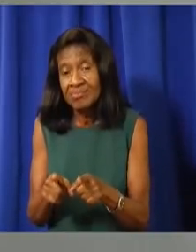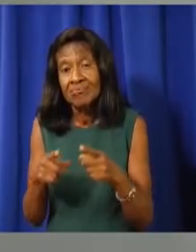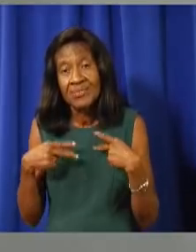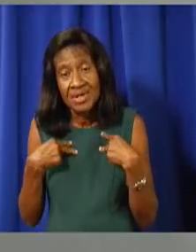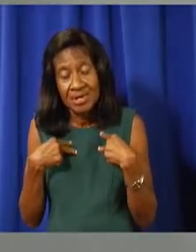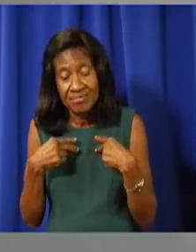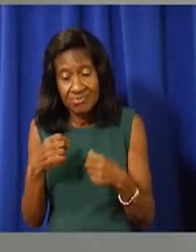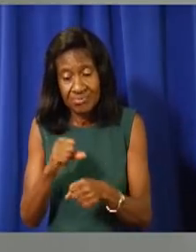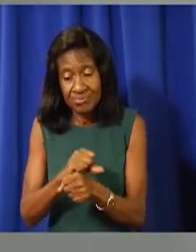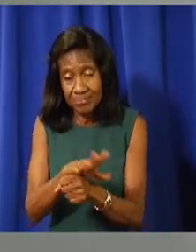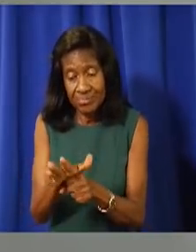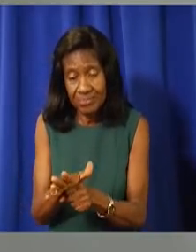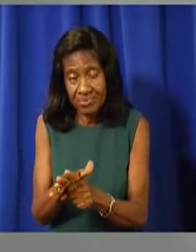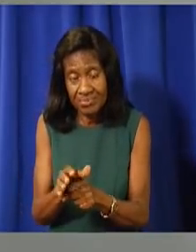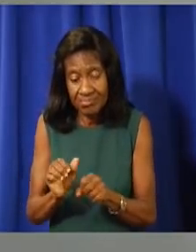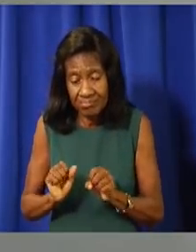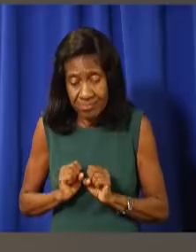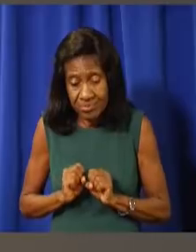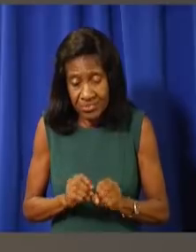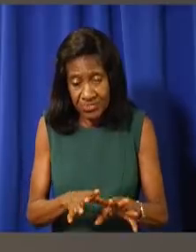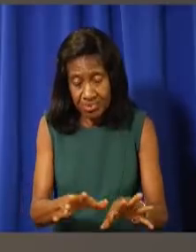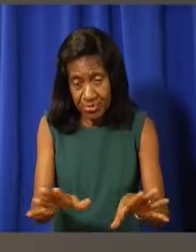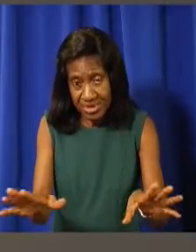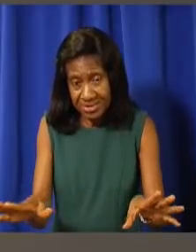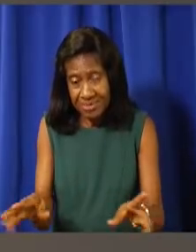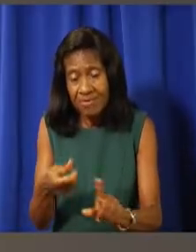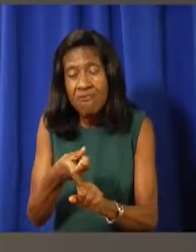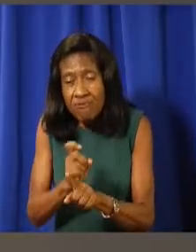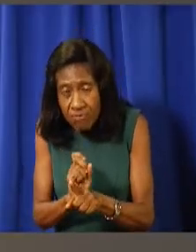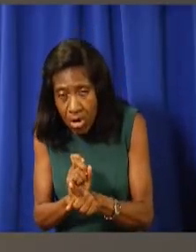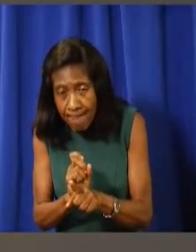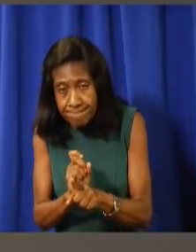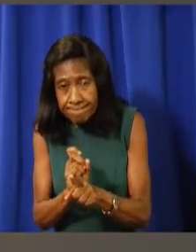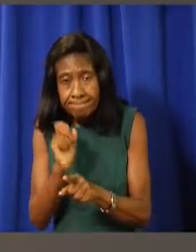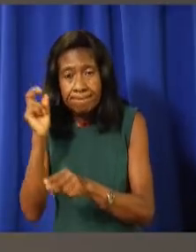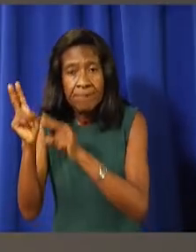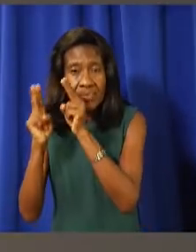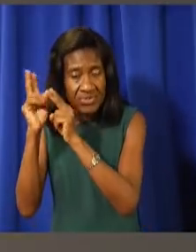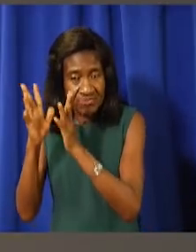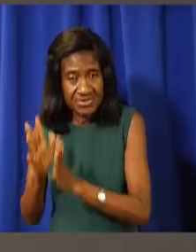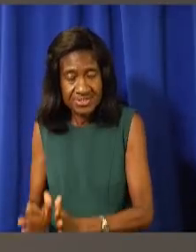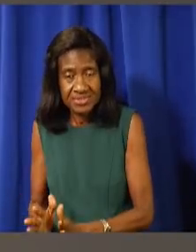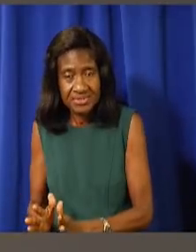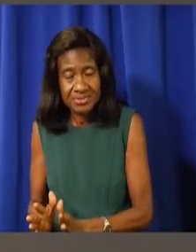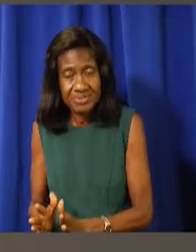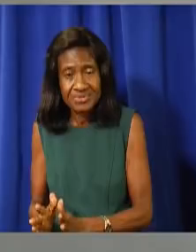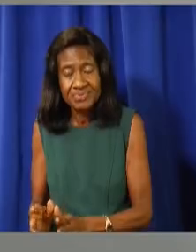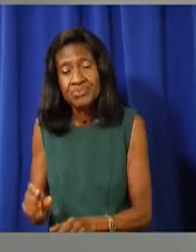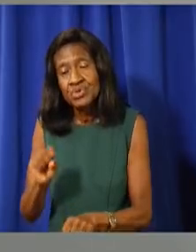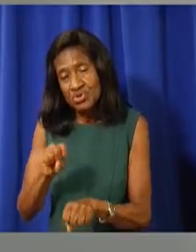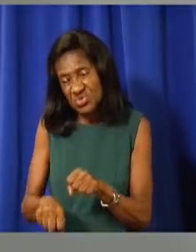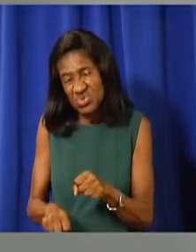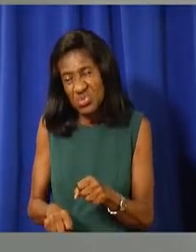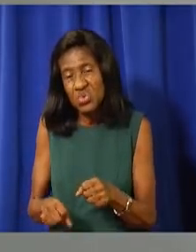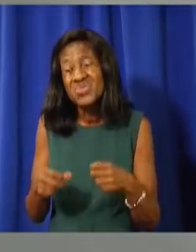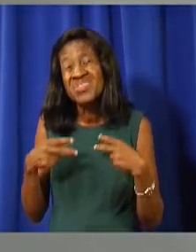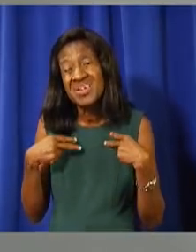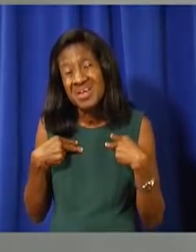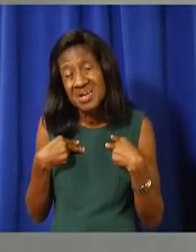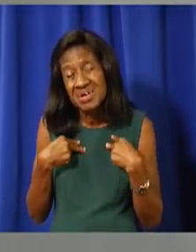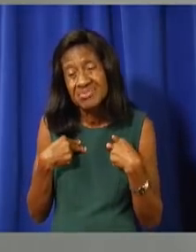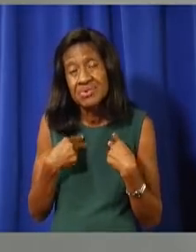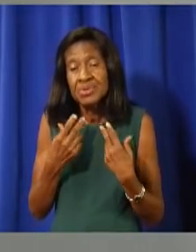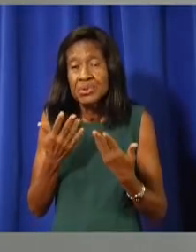sort of situation, unfortunately. So, it's a very tight balance and act for the government at this stage. But I wish you well. I look forward to speaking again next week.